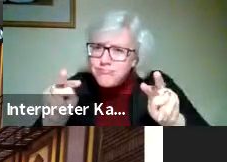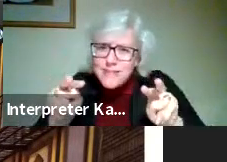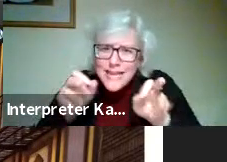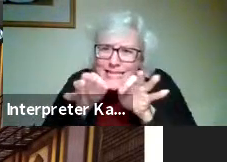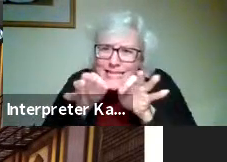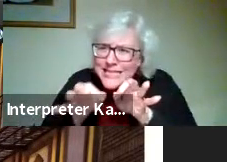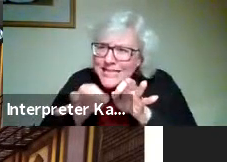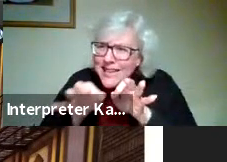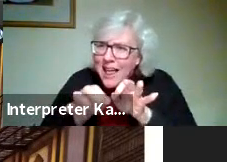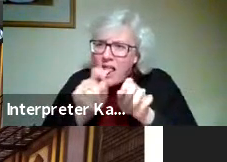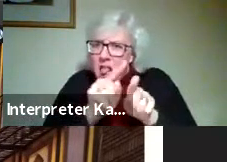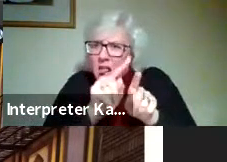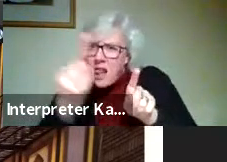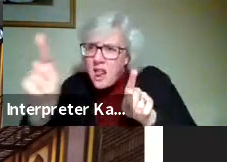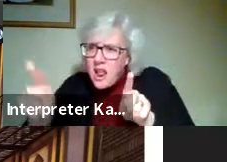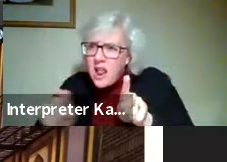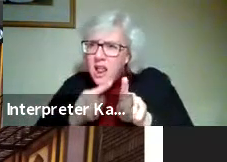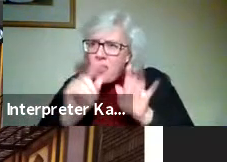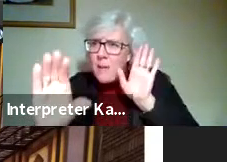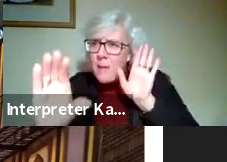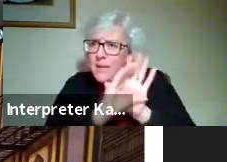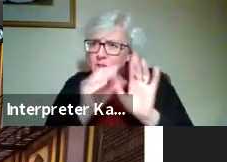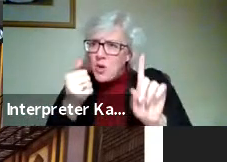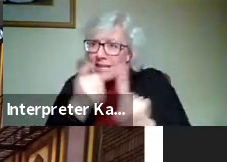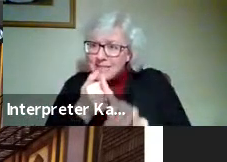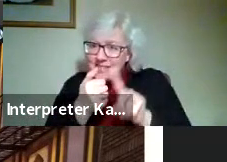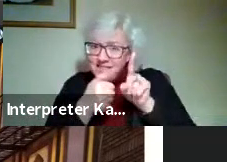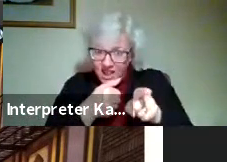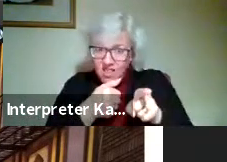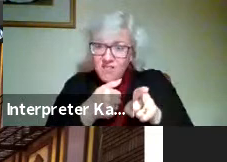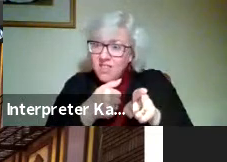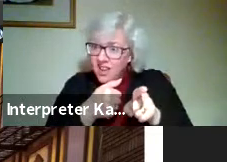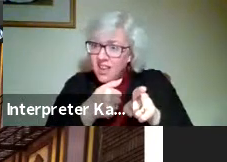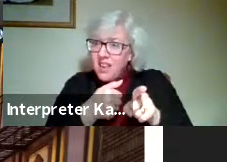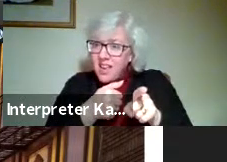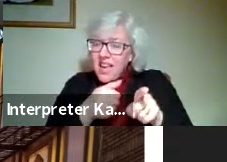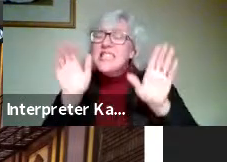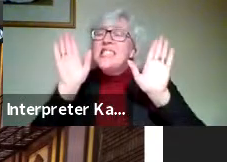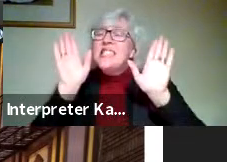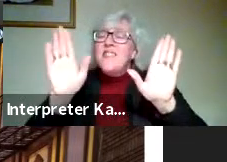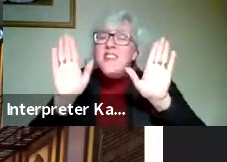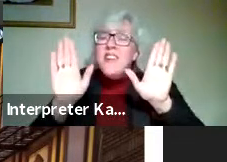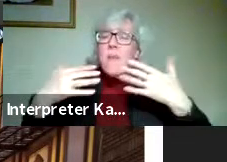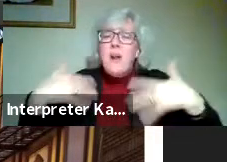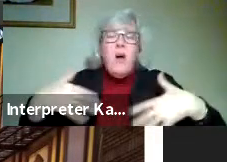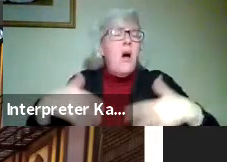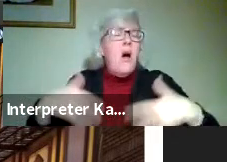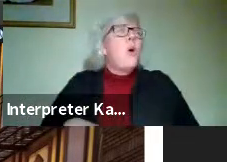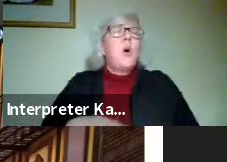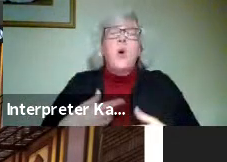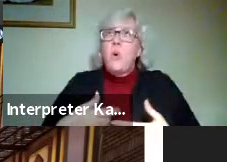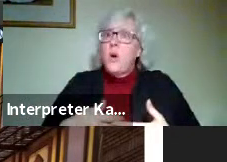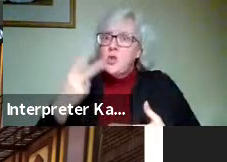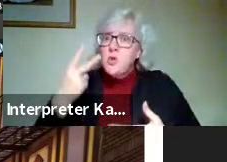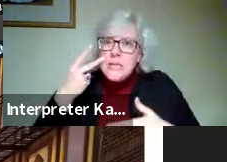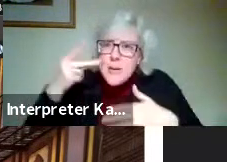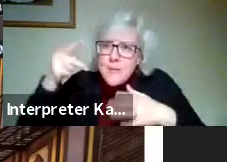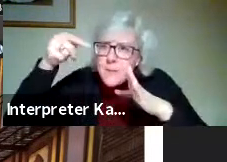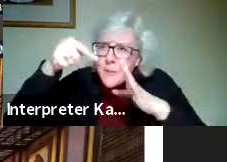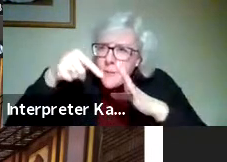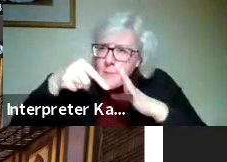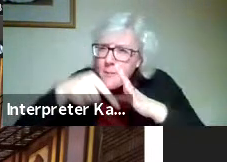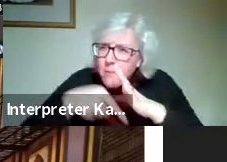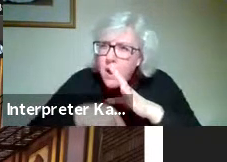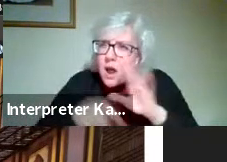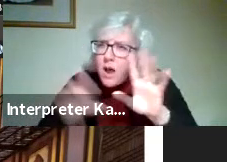of detail in the image? It is phenomenal. You can just continue to look in and in and in